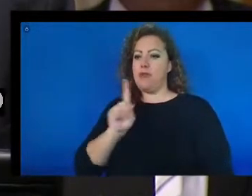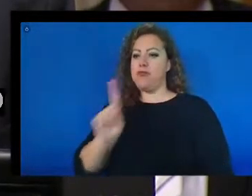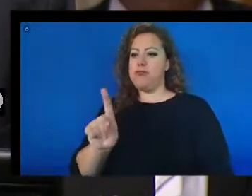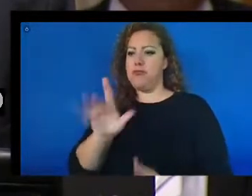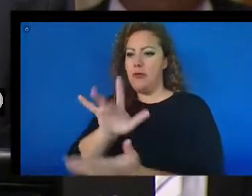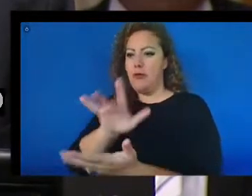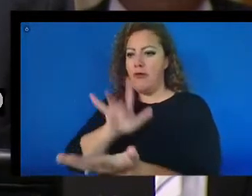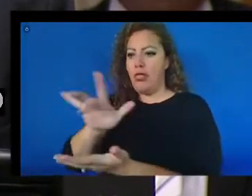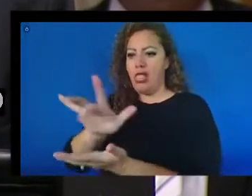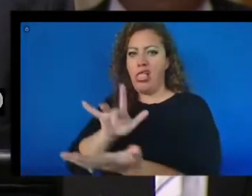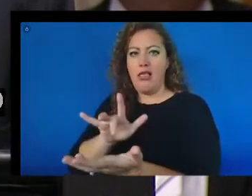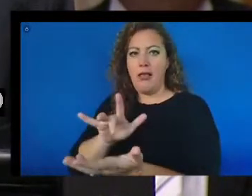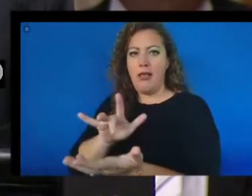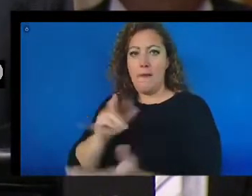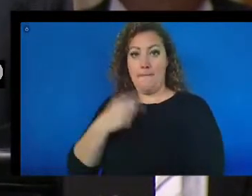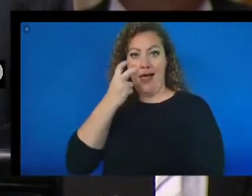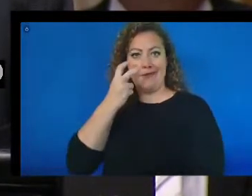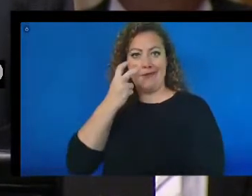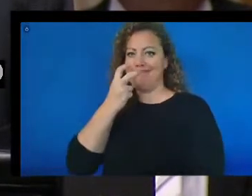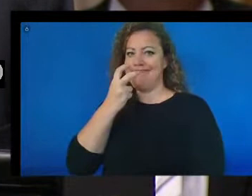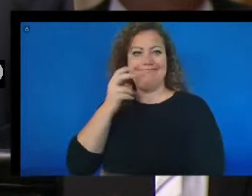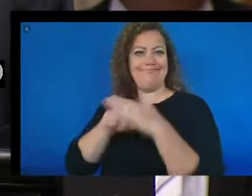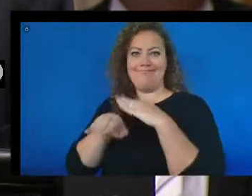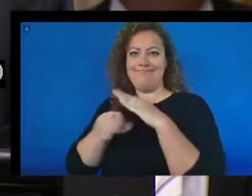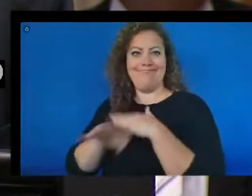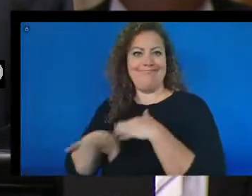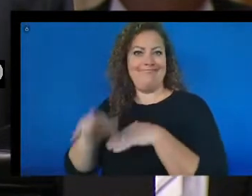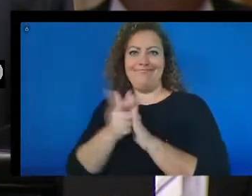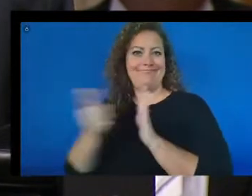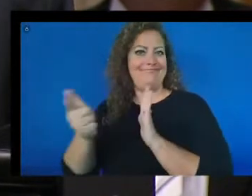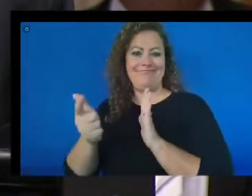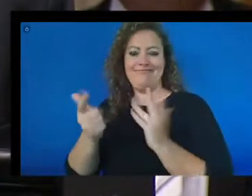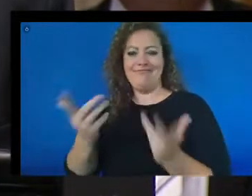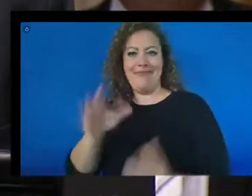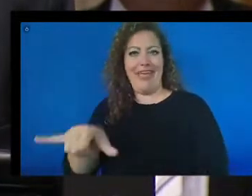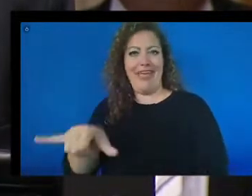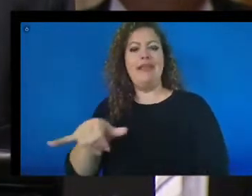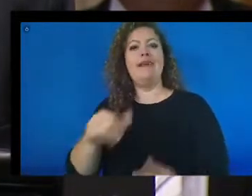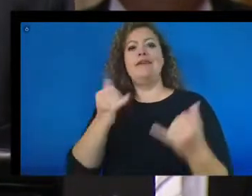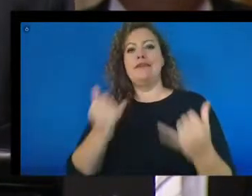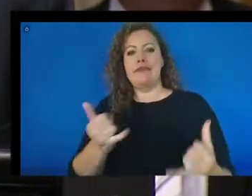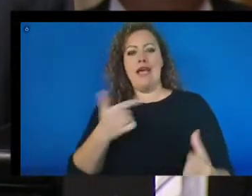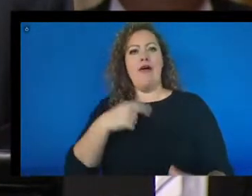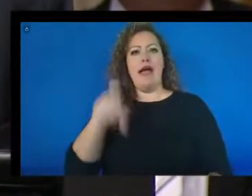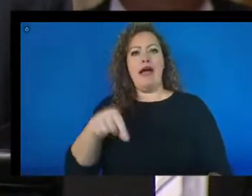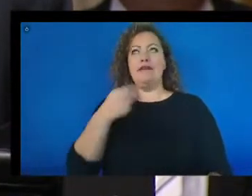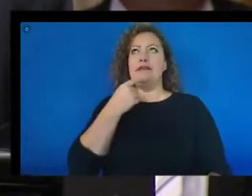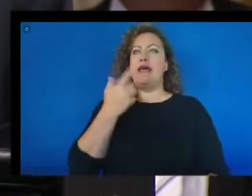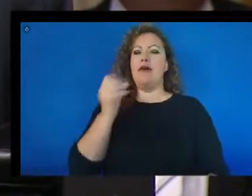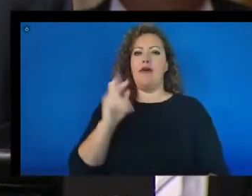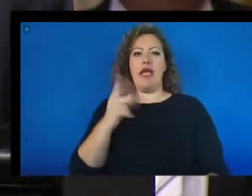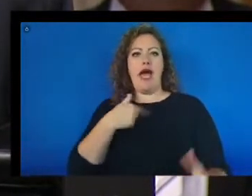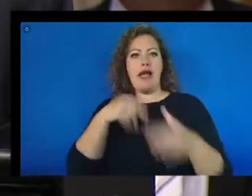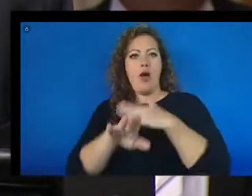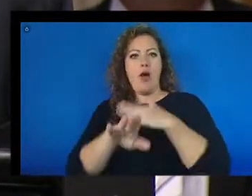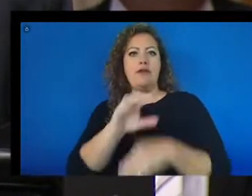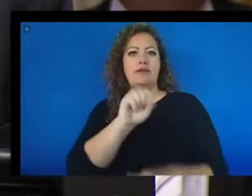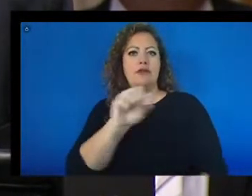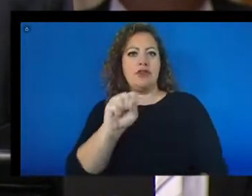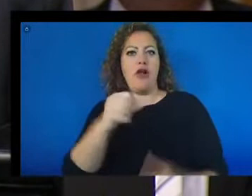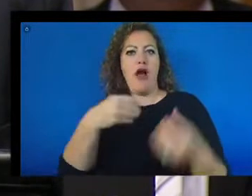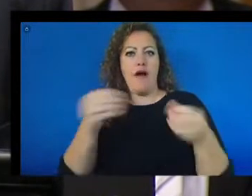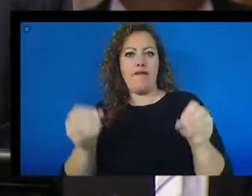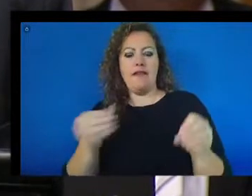it's inaccessible. So either now I have to coordinate my visit to the social security office with a friend or family member that I trust. Yep.